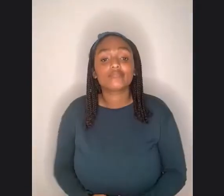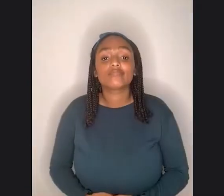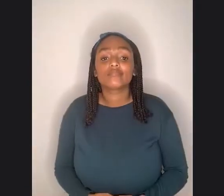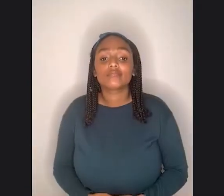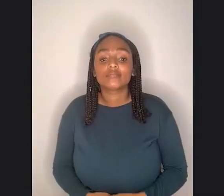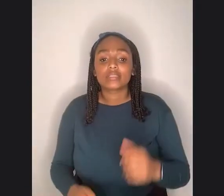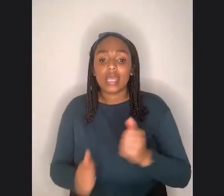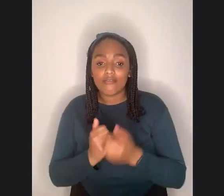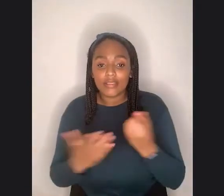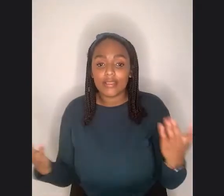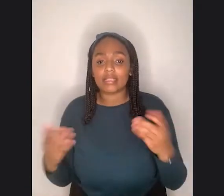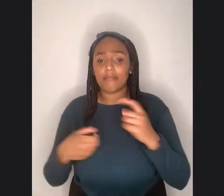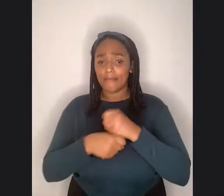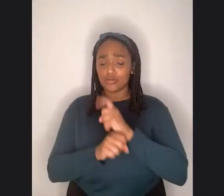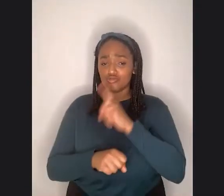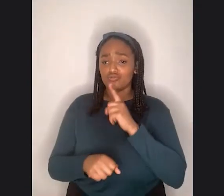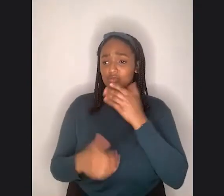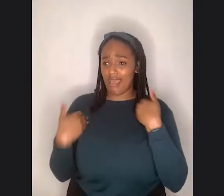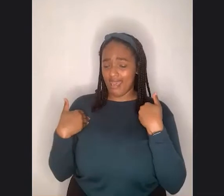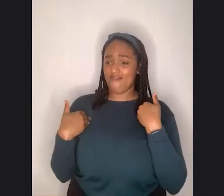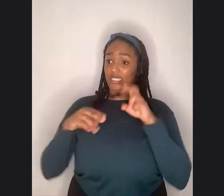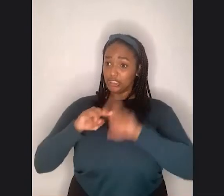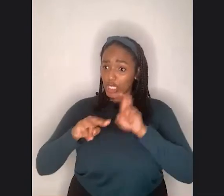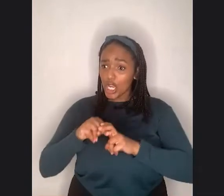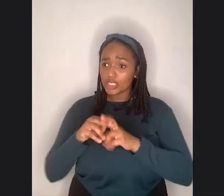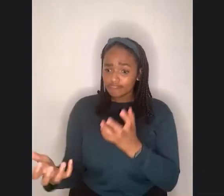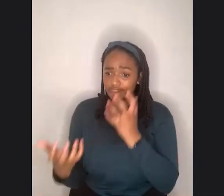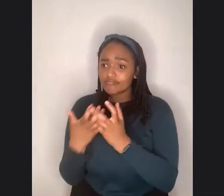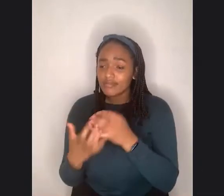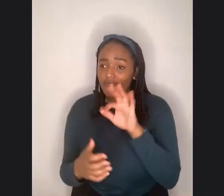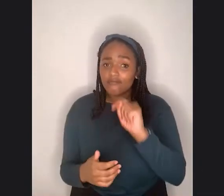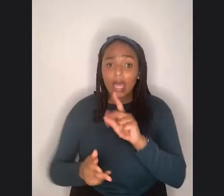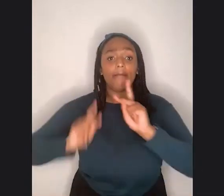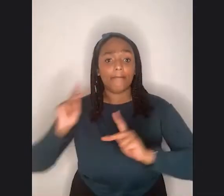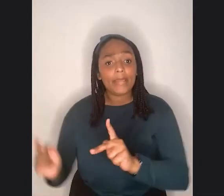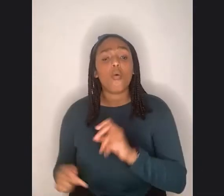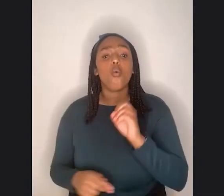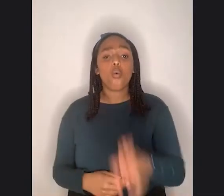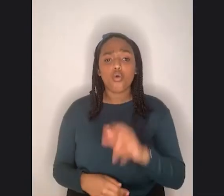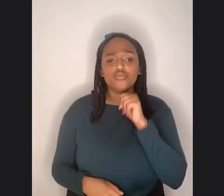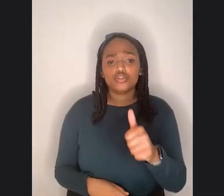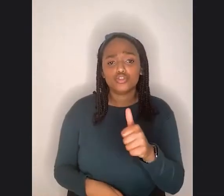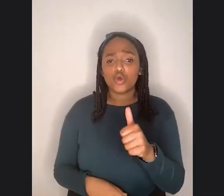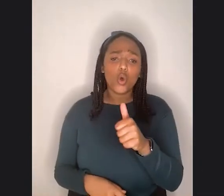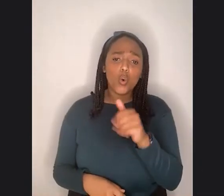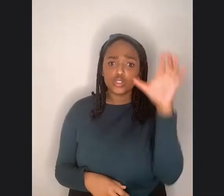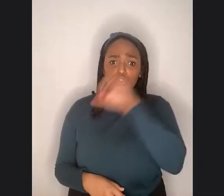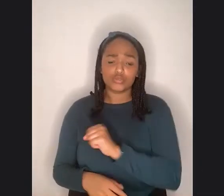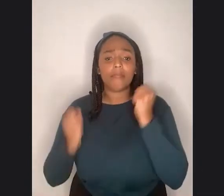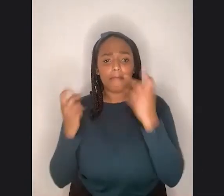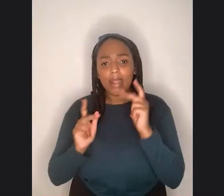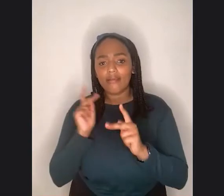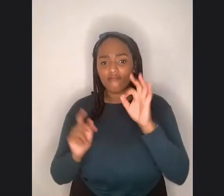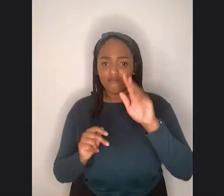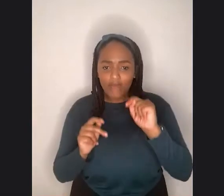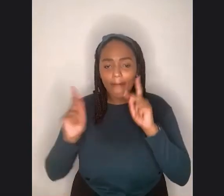fat people to like, to thinking about these, you know, don't assume fat people have been sexually abused. That's one of the narratives that comes up in therapy a